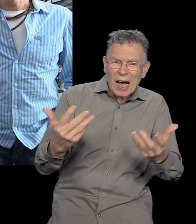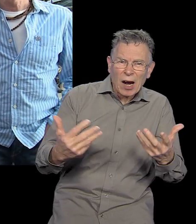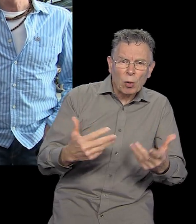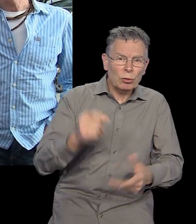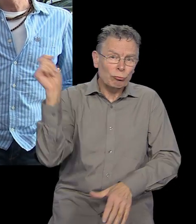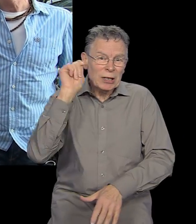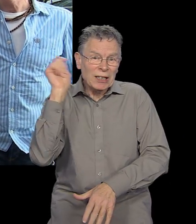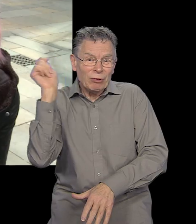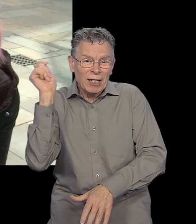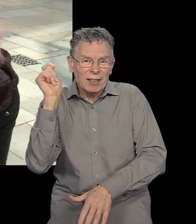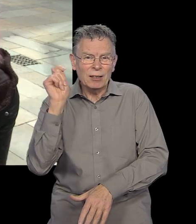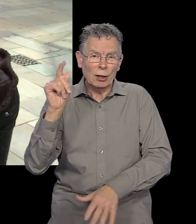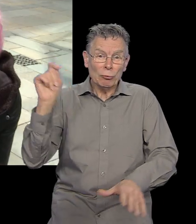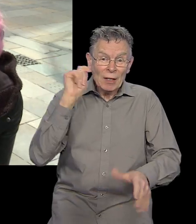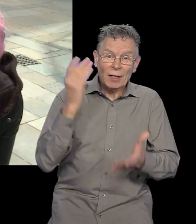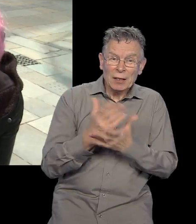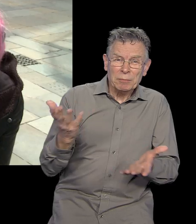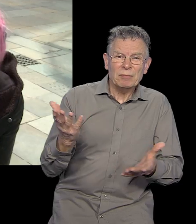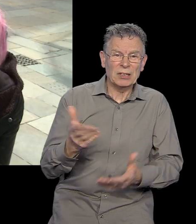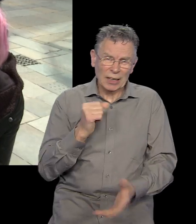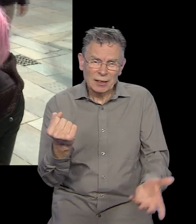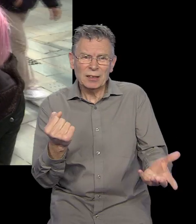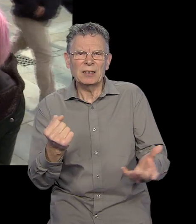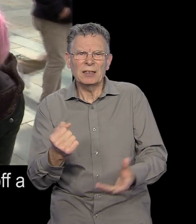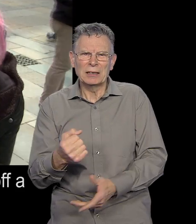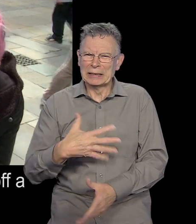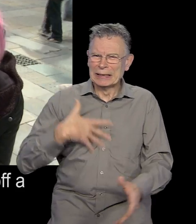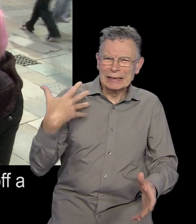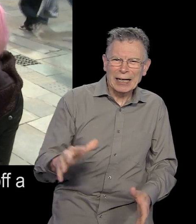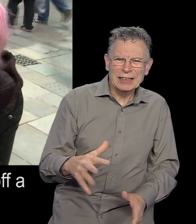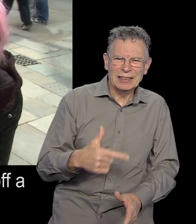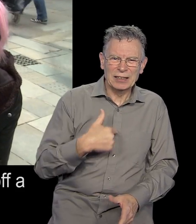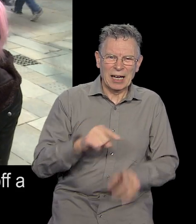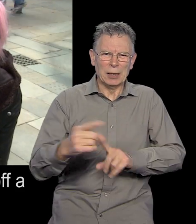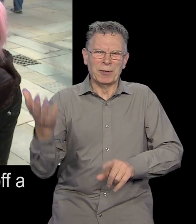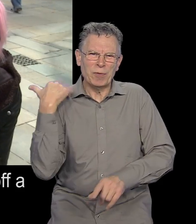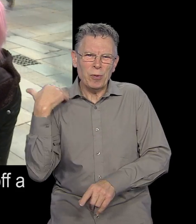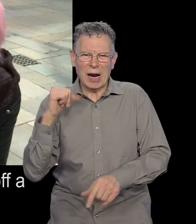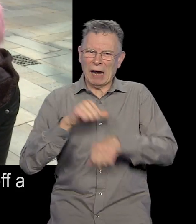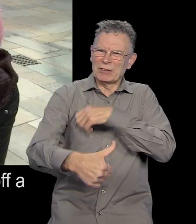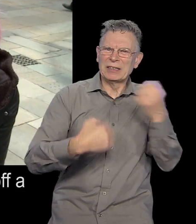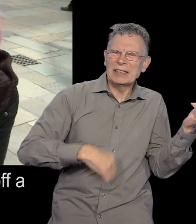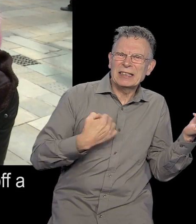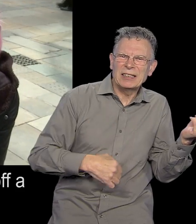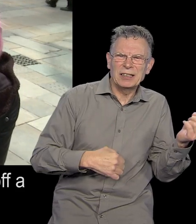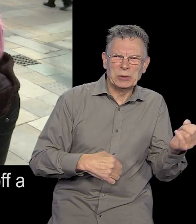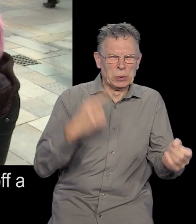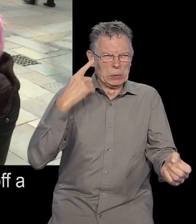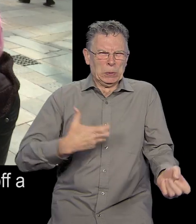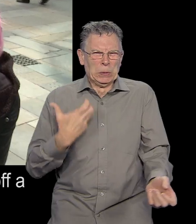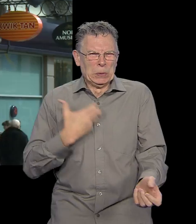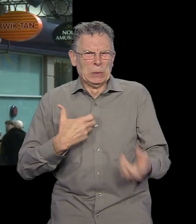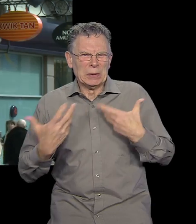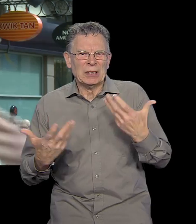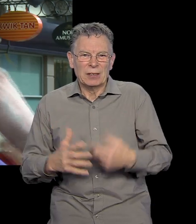Ring, ring. The ringing in your ears. Yeah. I hate it. I've had it before, I've a gig. It's like, oh, God, it's annoying.